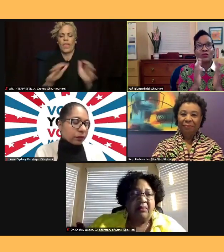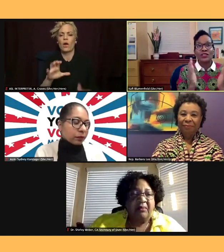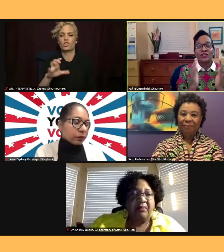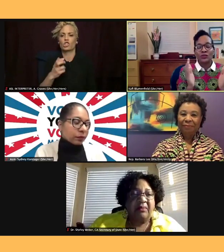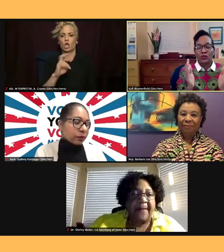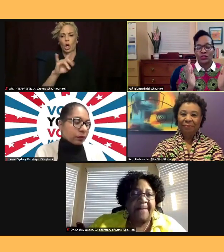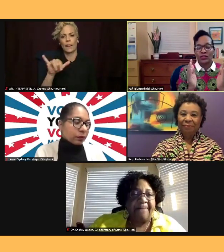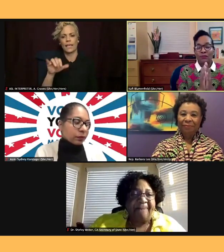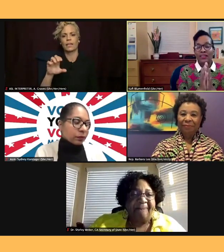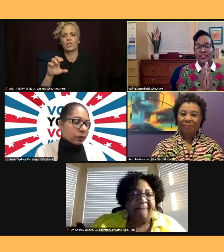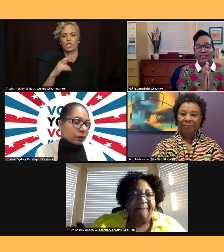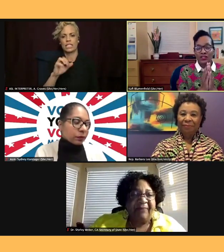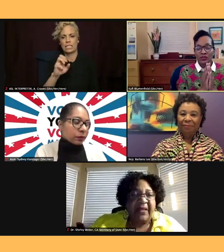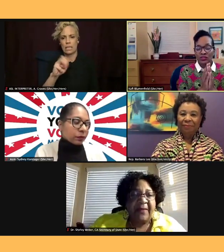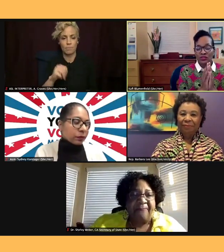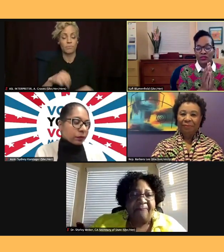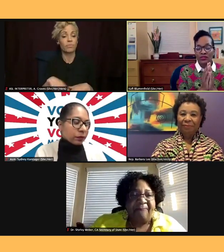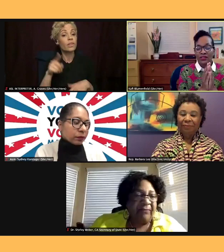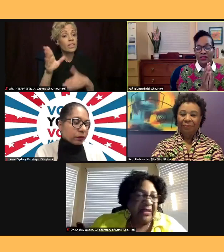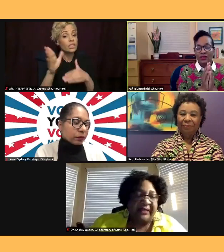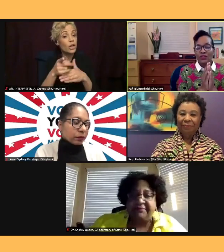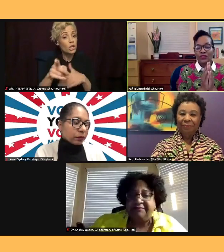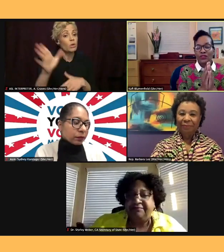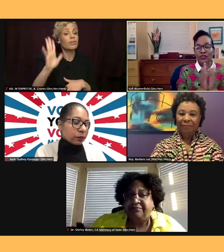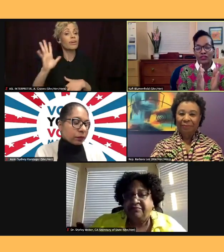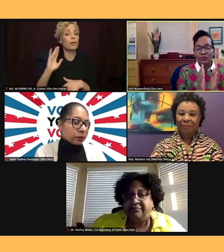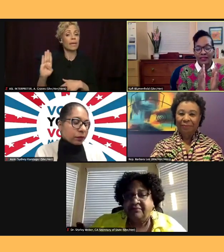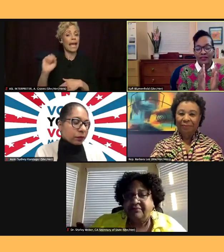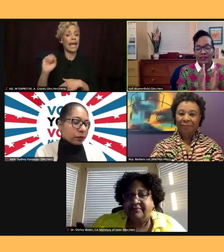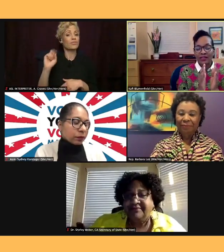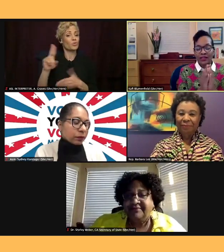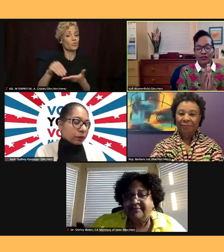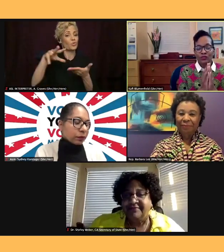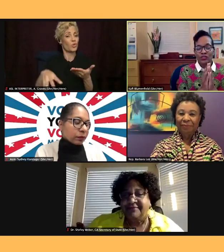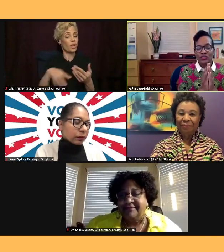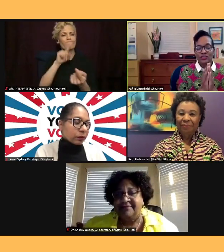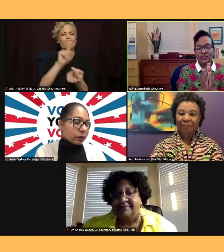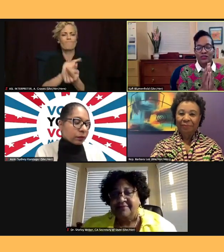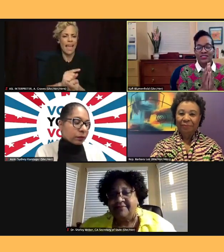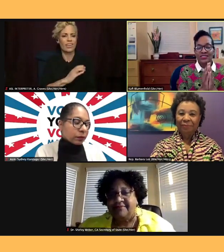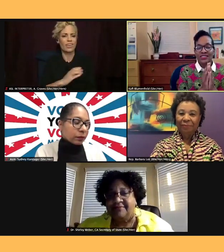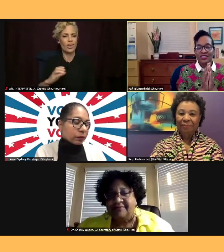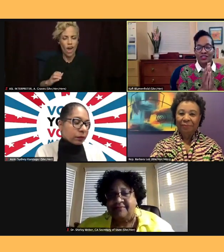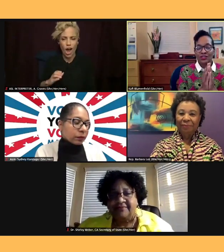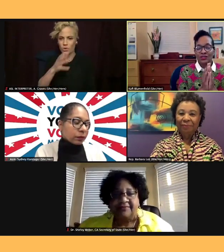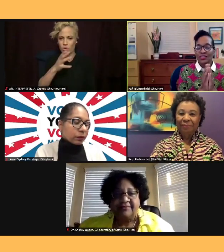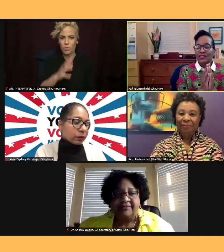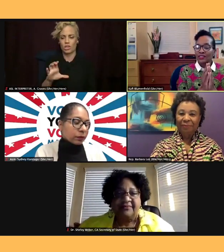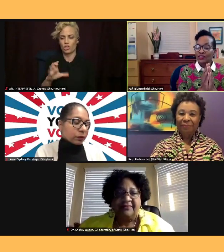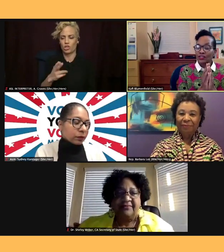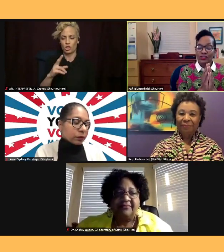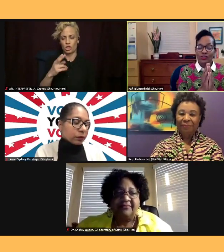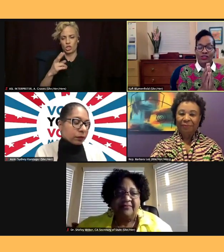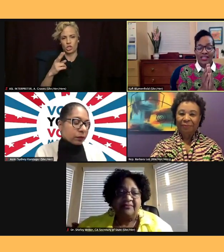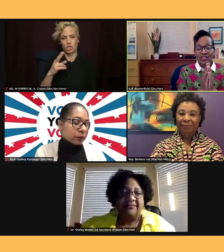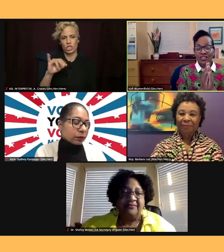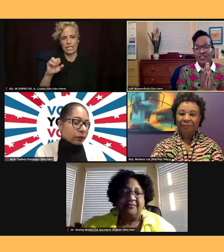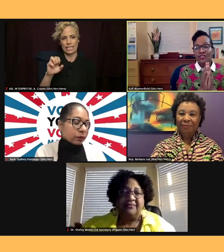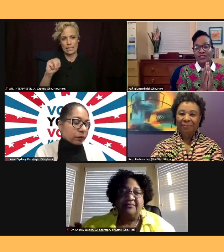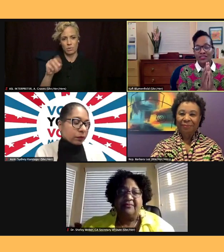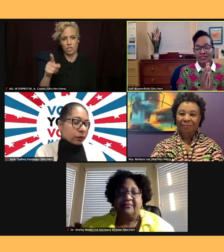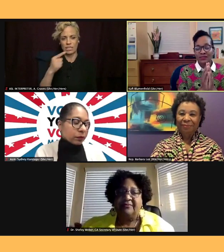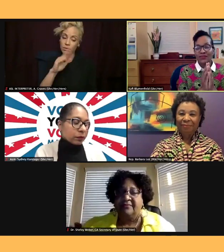a BSU student, when you first met Congresswoman Chisholm and she said to you, little girl, you can't change the system